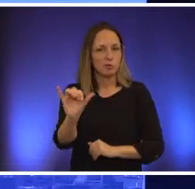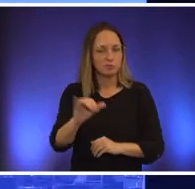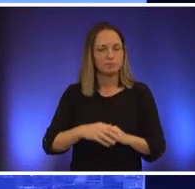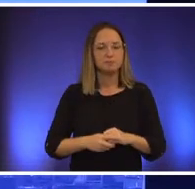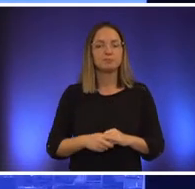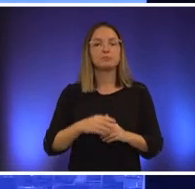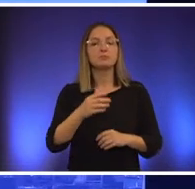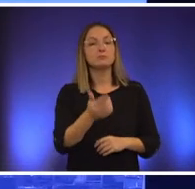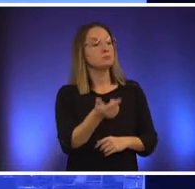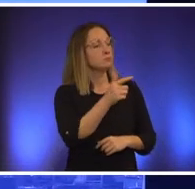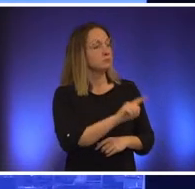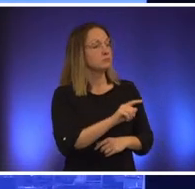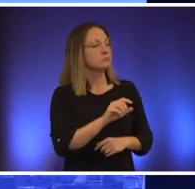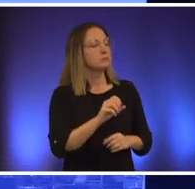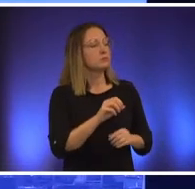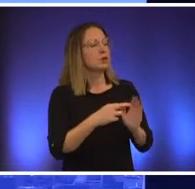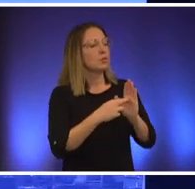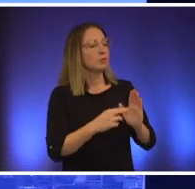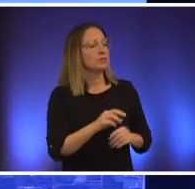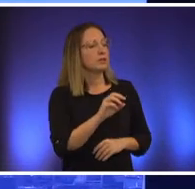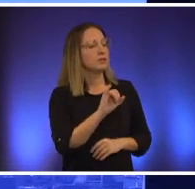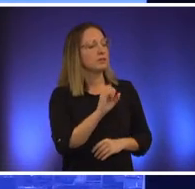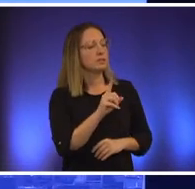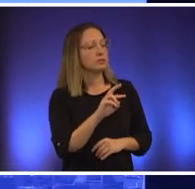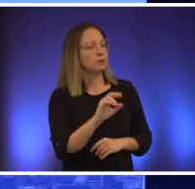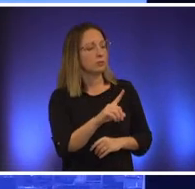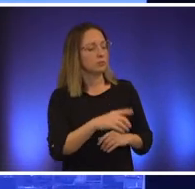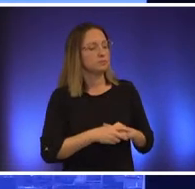israel it's interesting santa i um